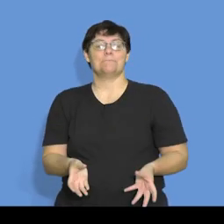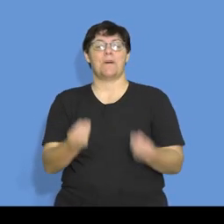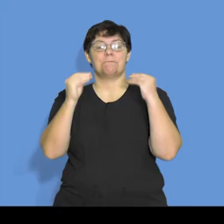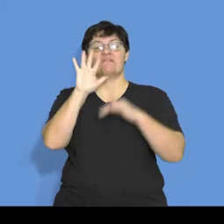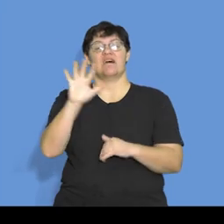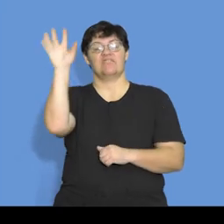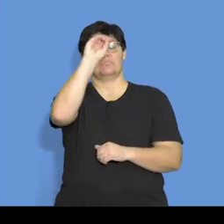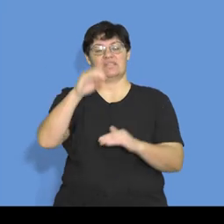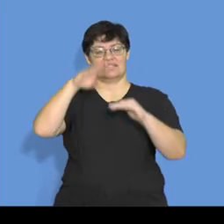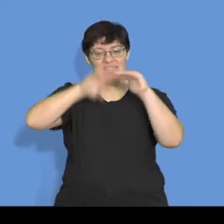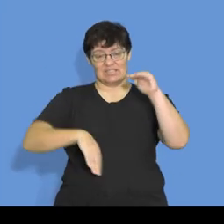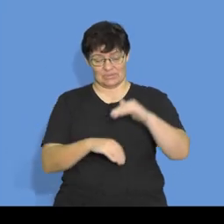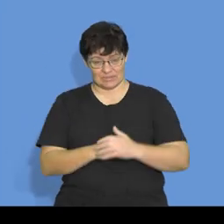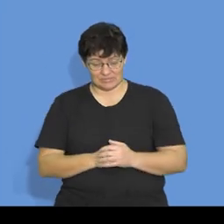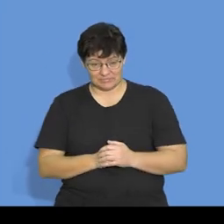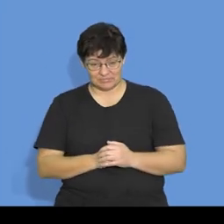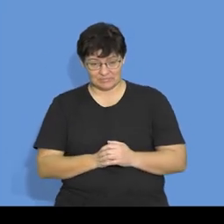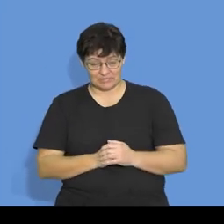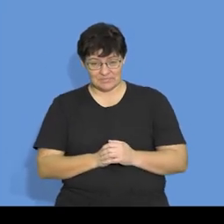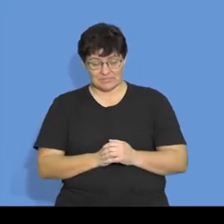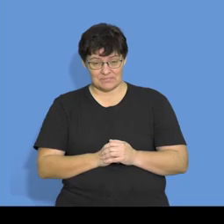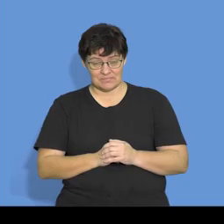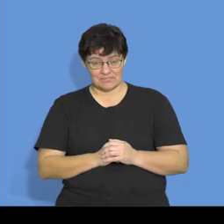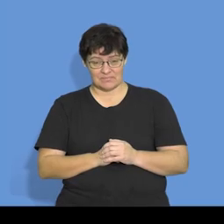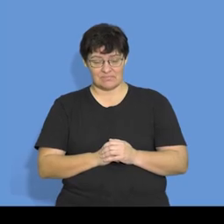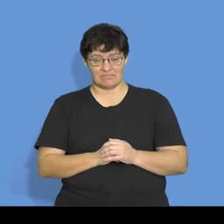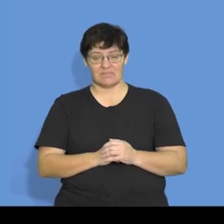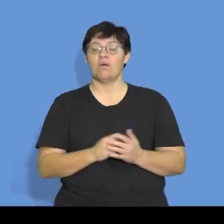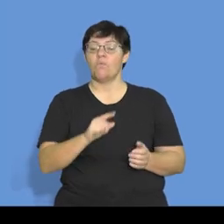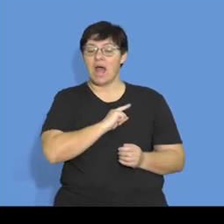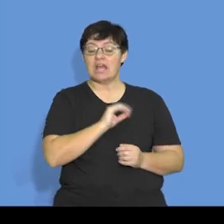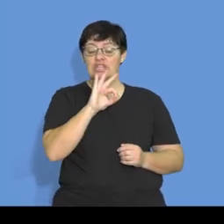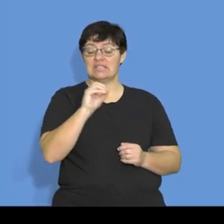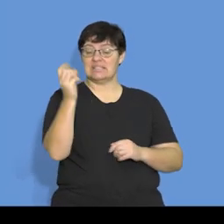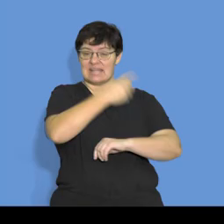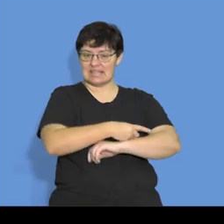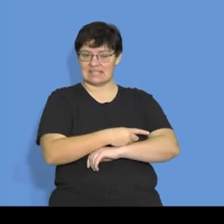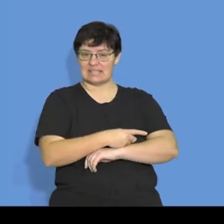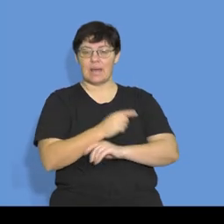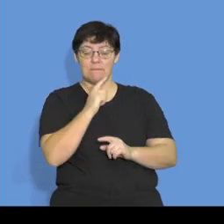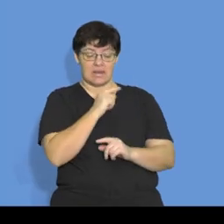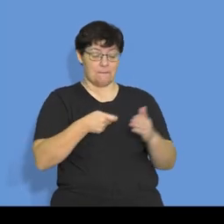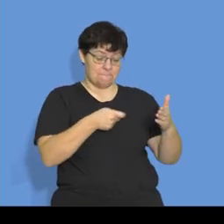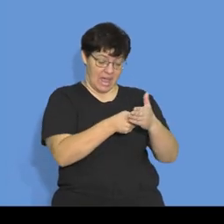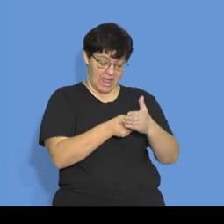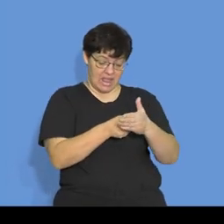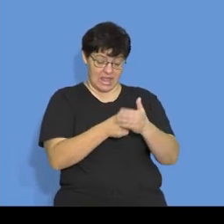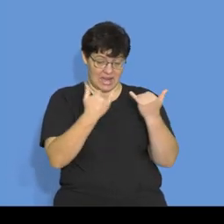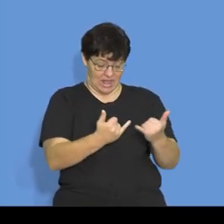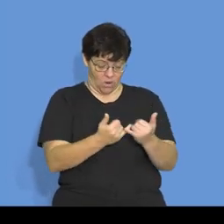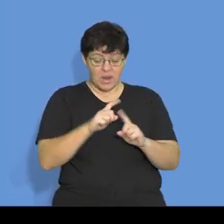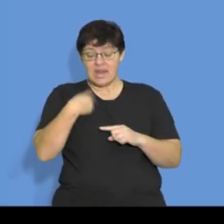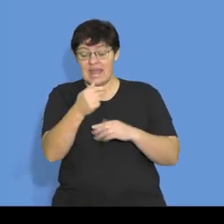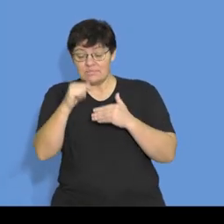a 5% discount. So, you're paying in 30 days. It means you're paying the month thereafter. So, clearly, you can